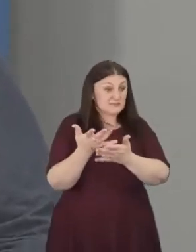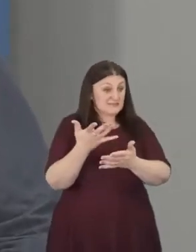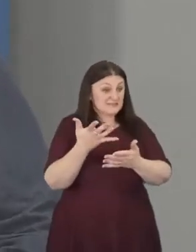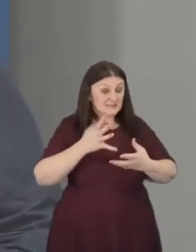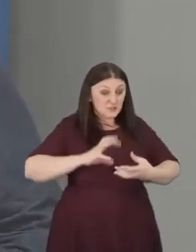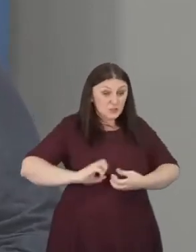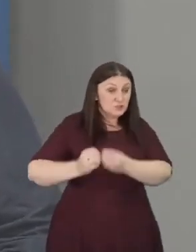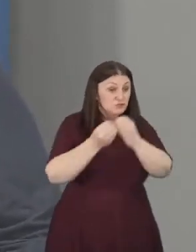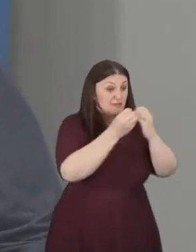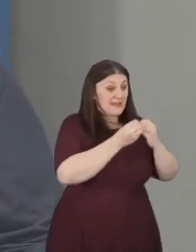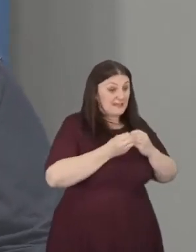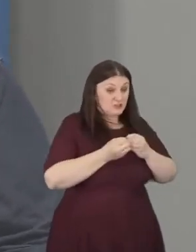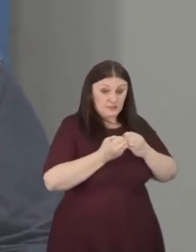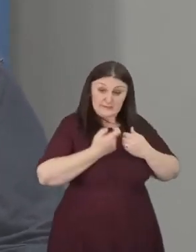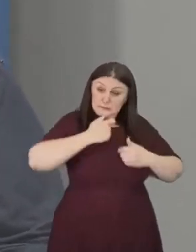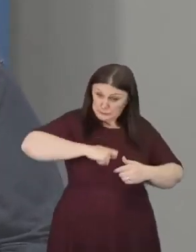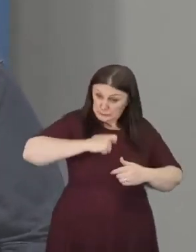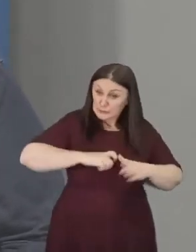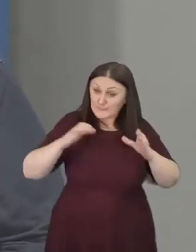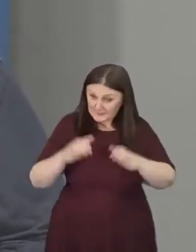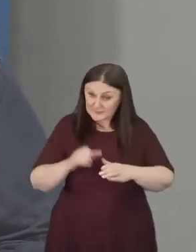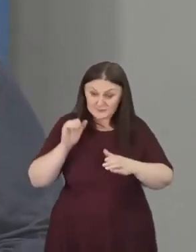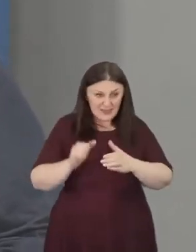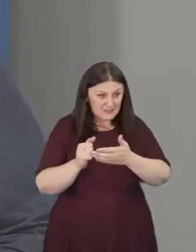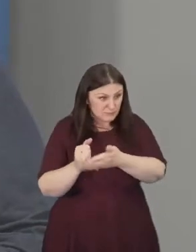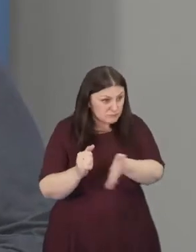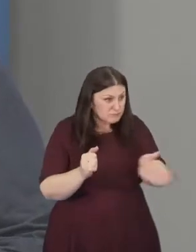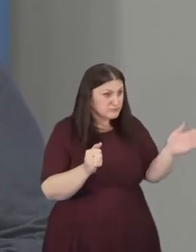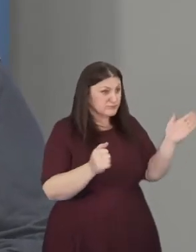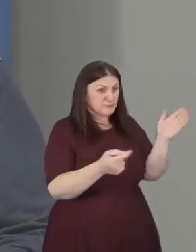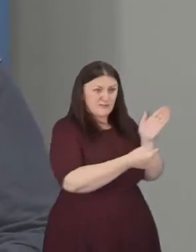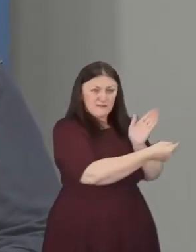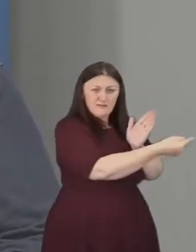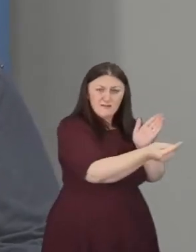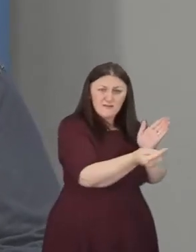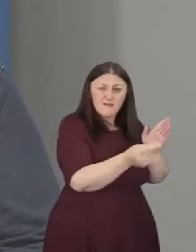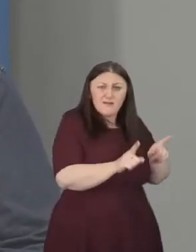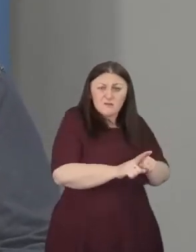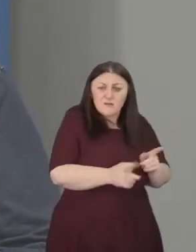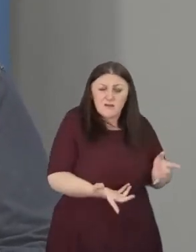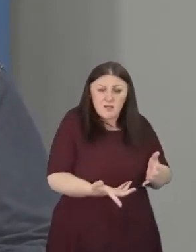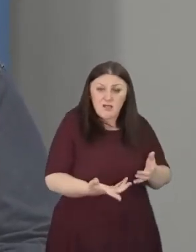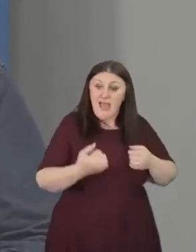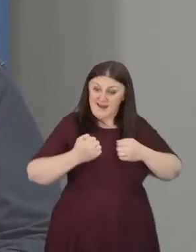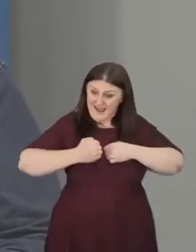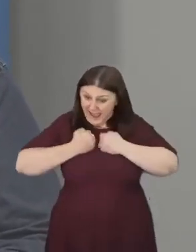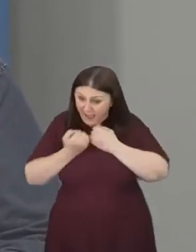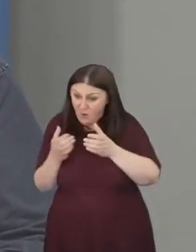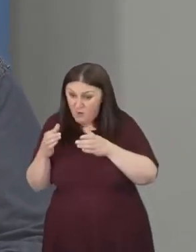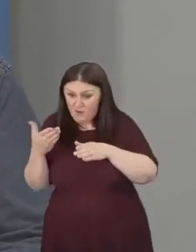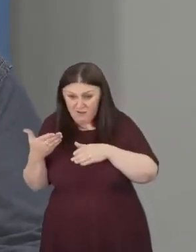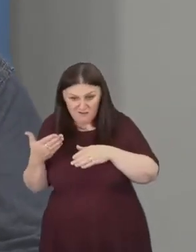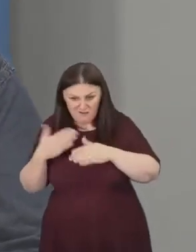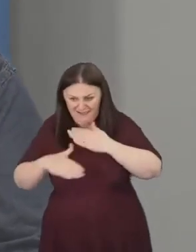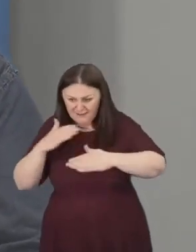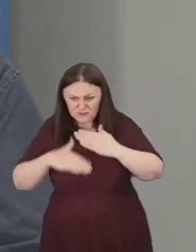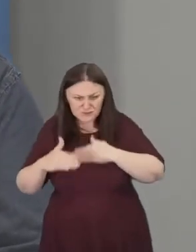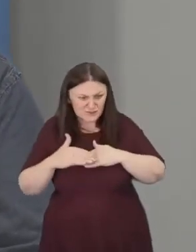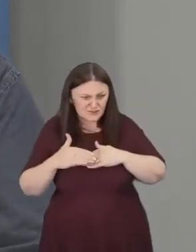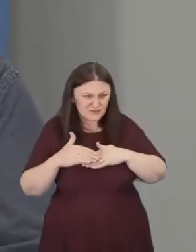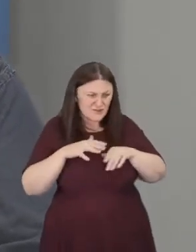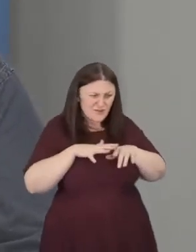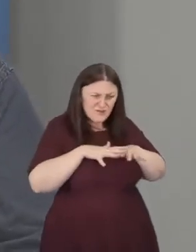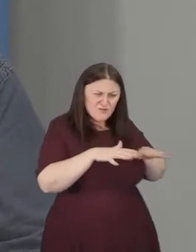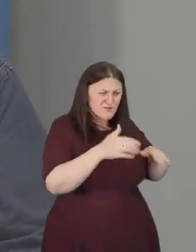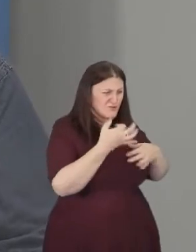the wider natural world, are at massive risk as a result of our actions. Communities and